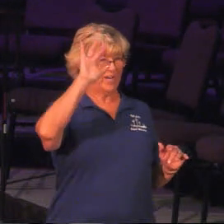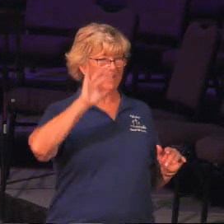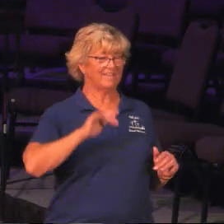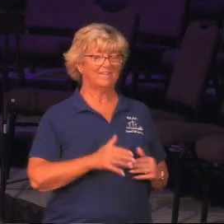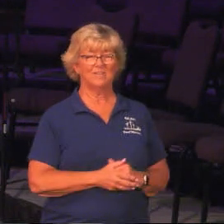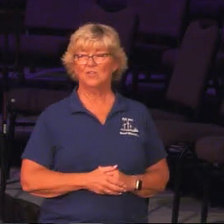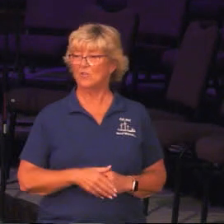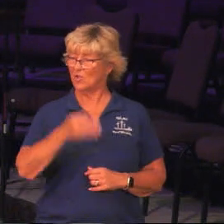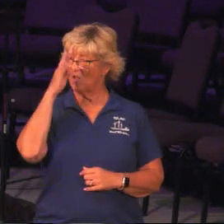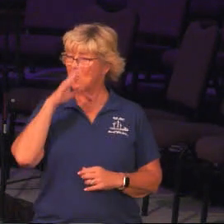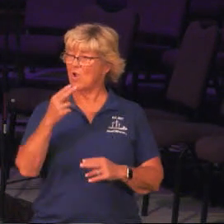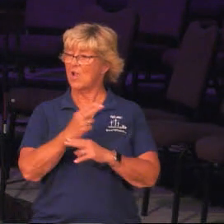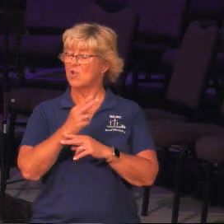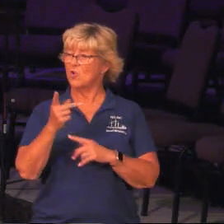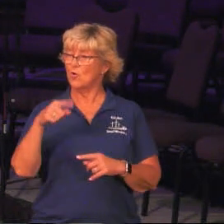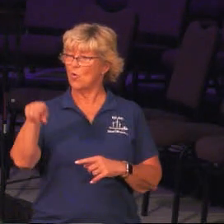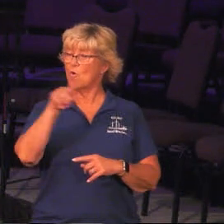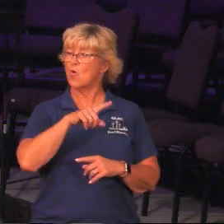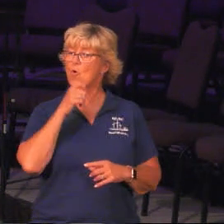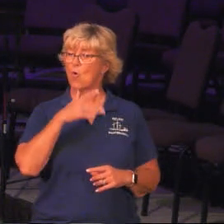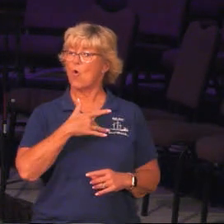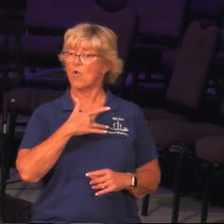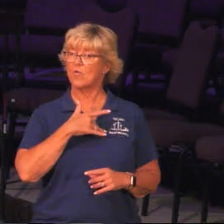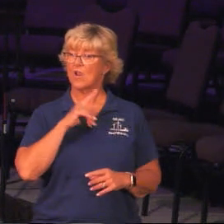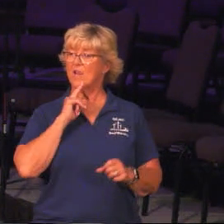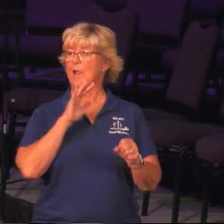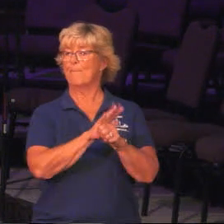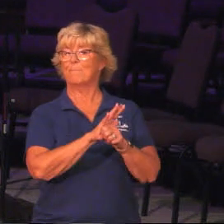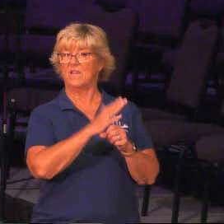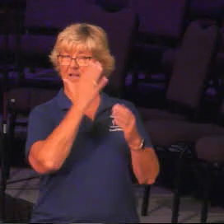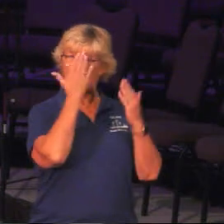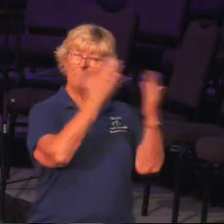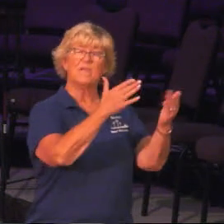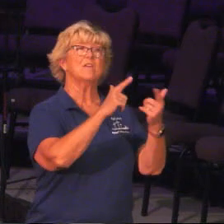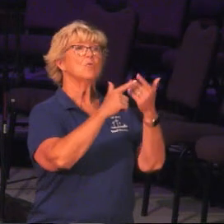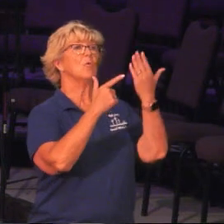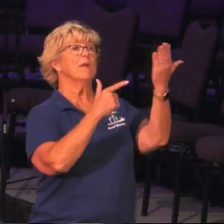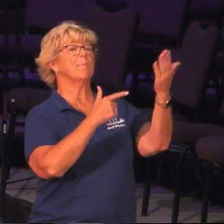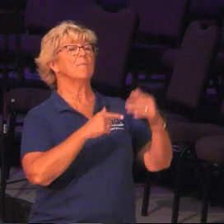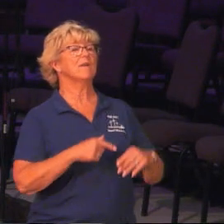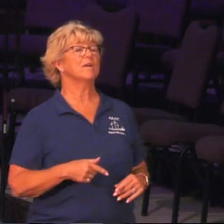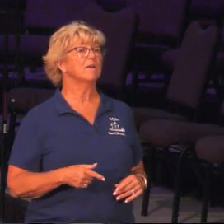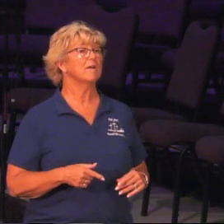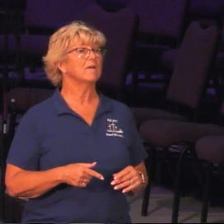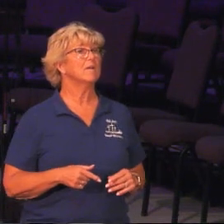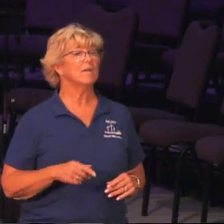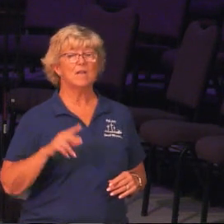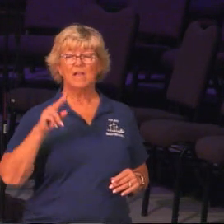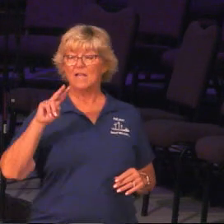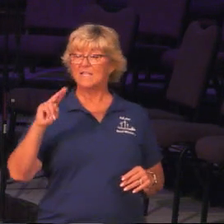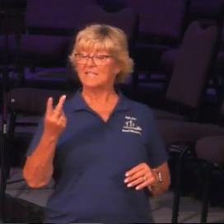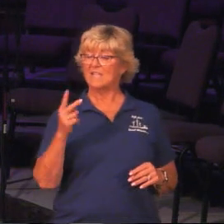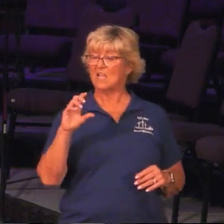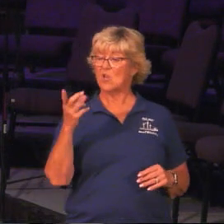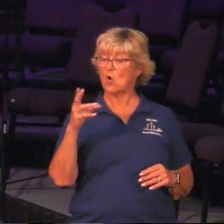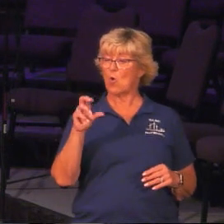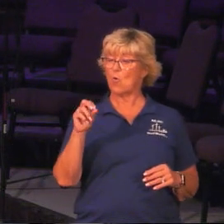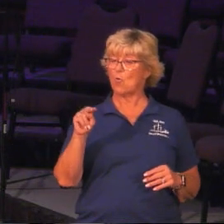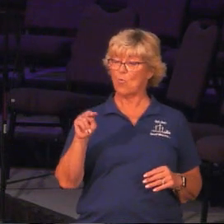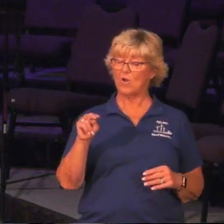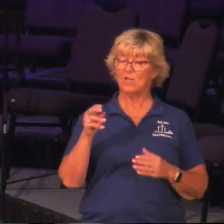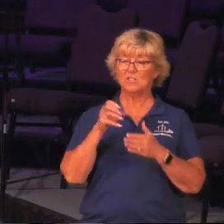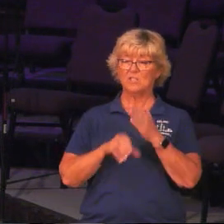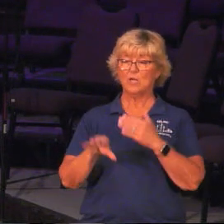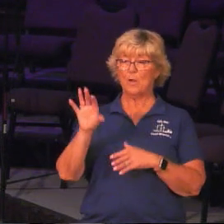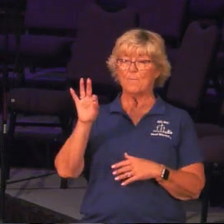God wants to use those whose hearts are committed and obedient to him. I think it's 2 Chronicles 16, 9, says, the eyes of the